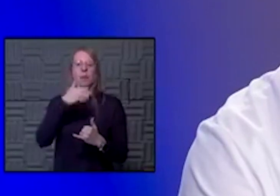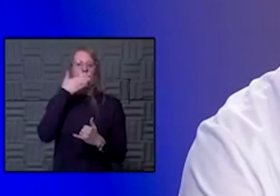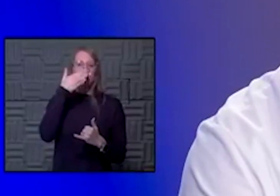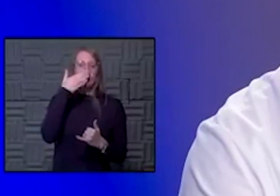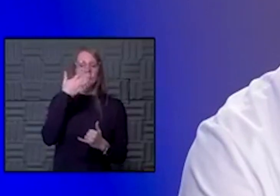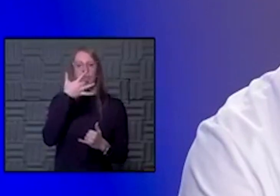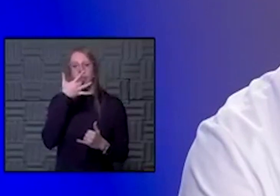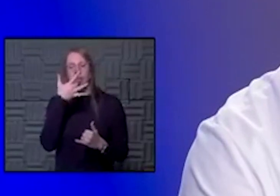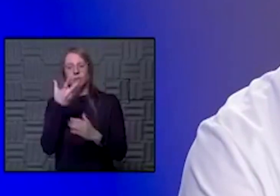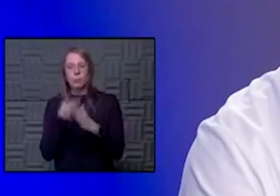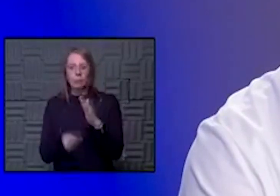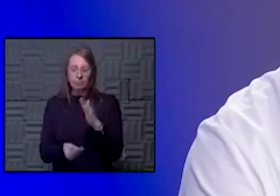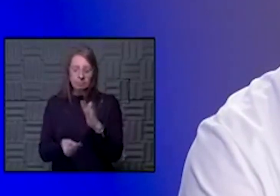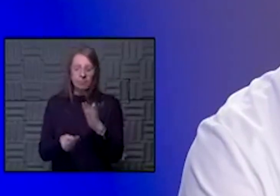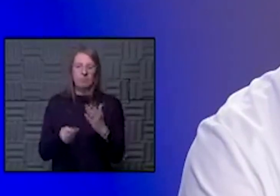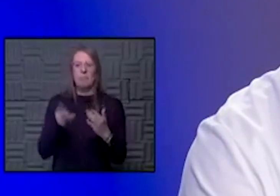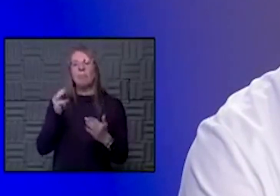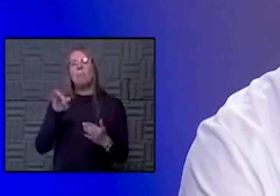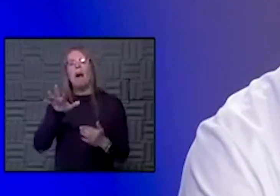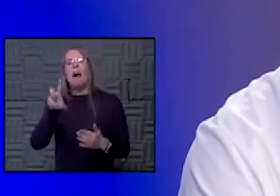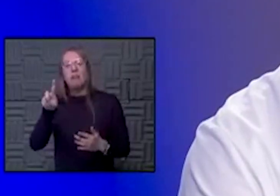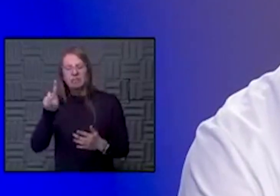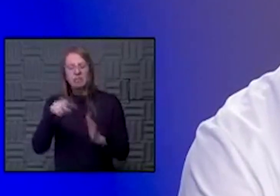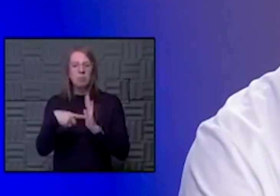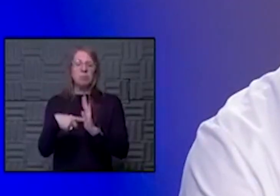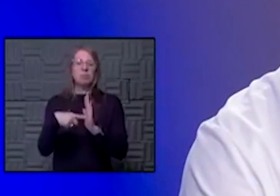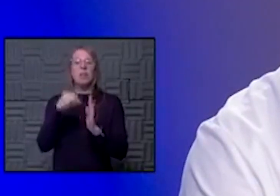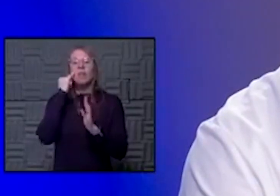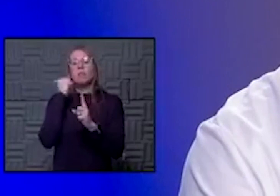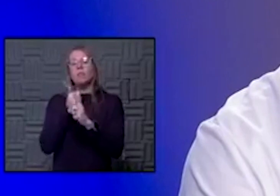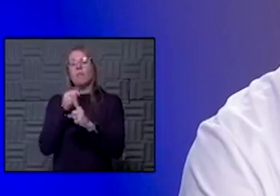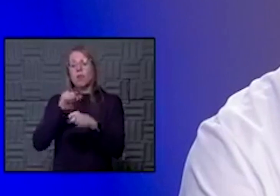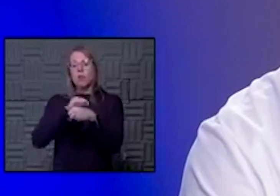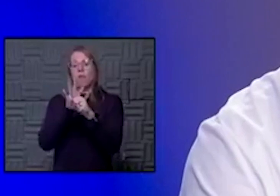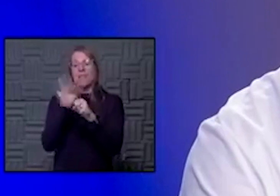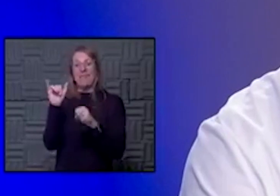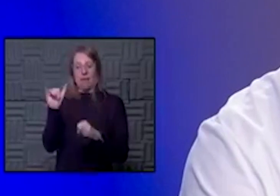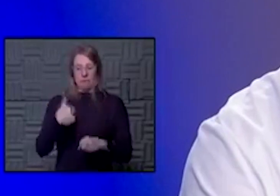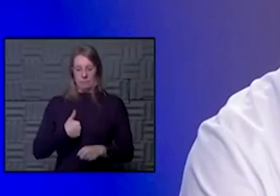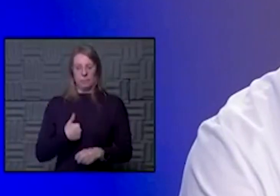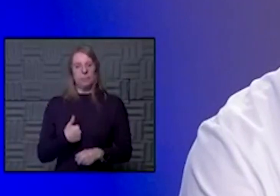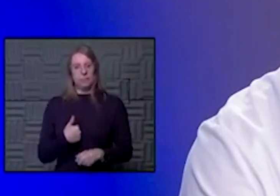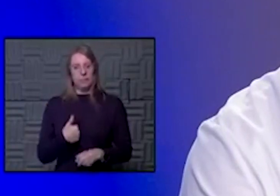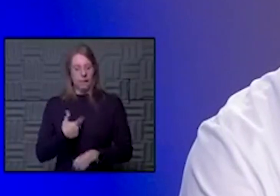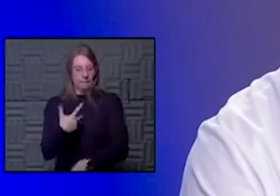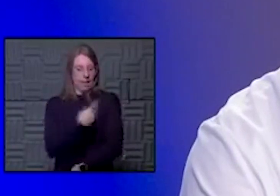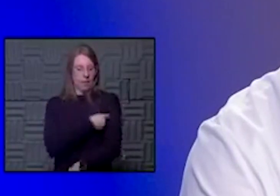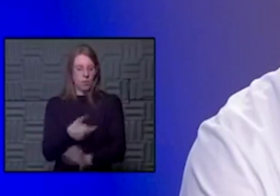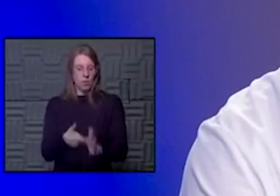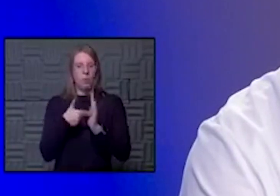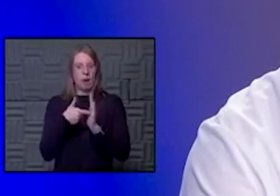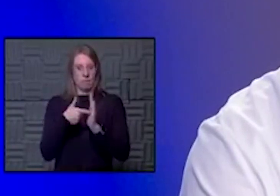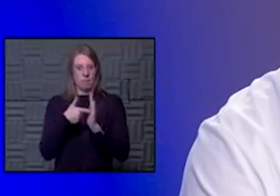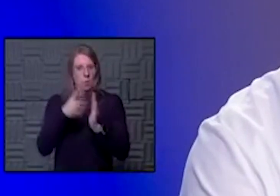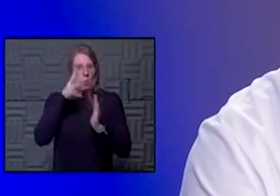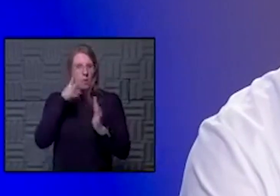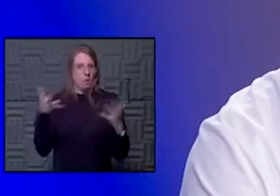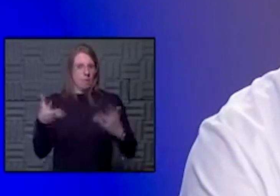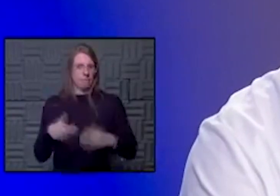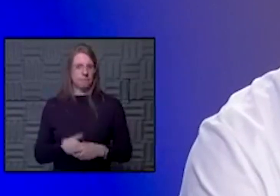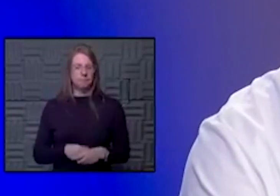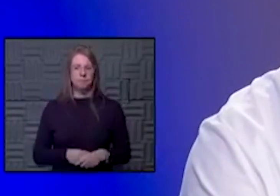of smell and taste. She wants to know, if you had COVID like me, what are the vaccine requirements going to be?